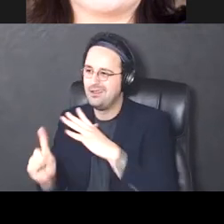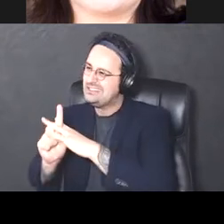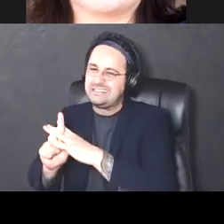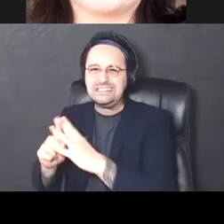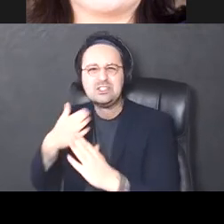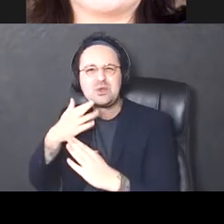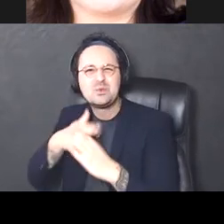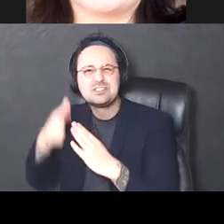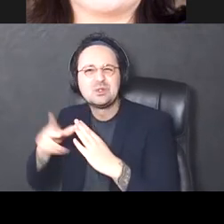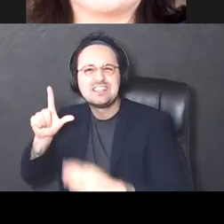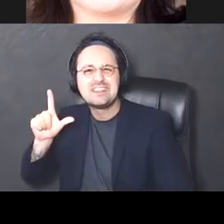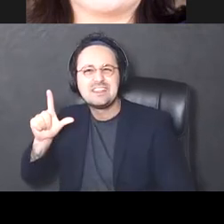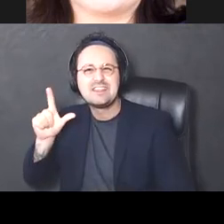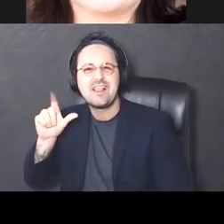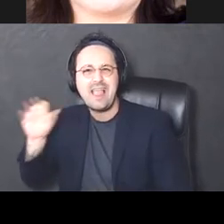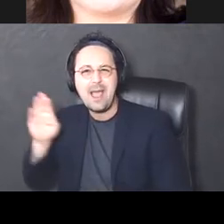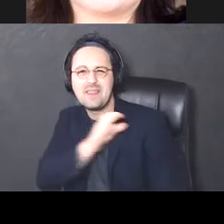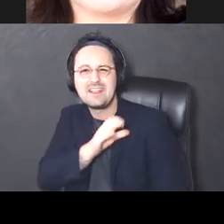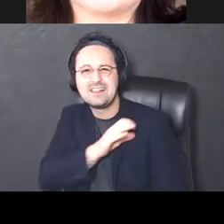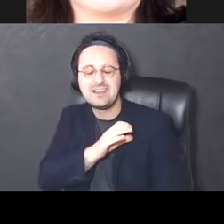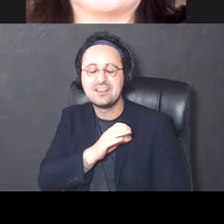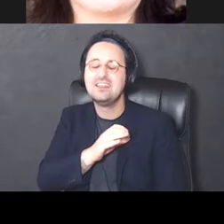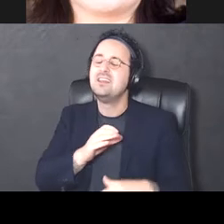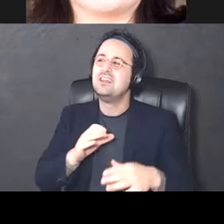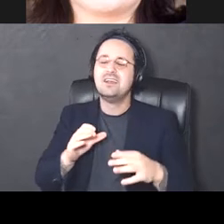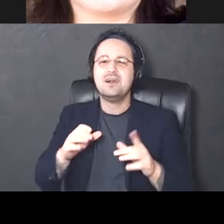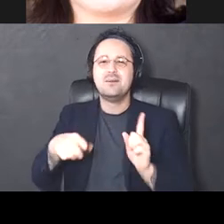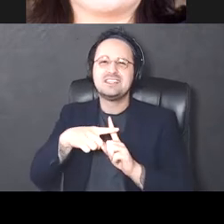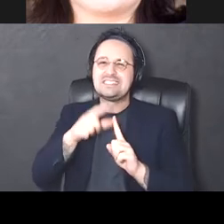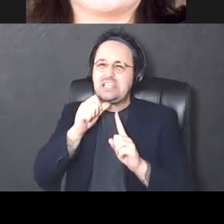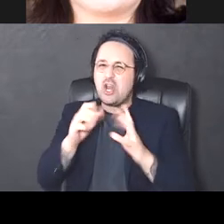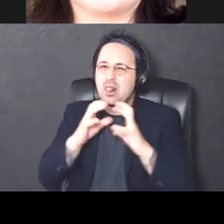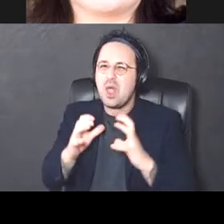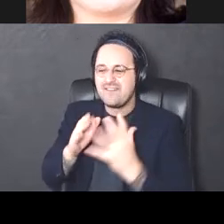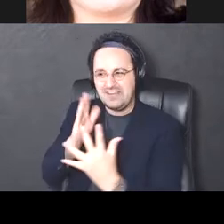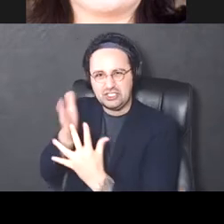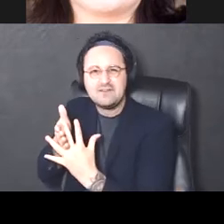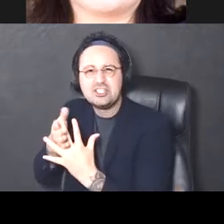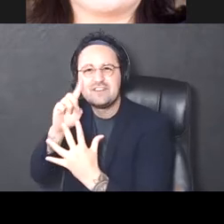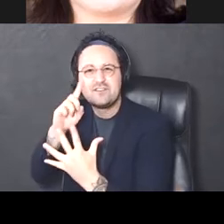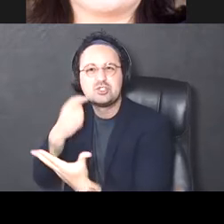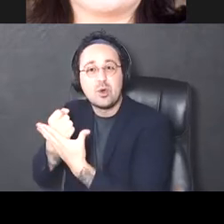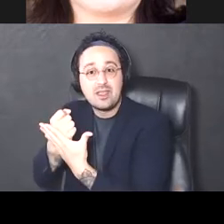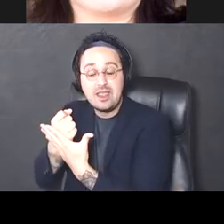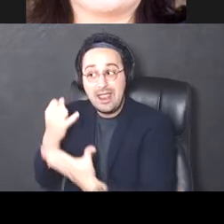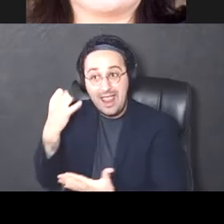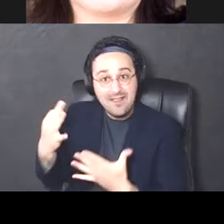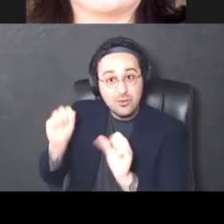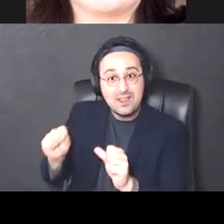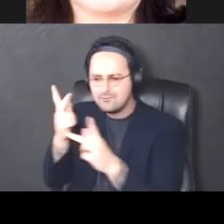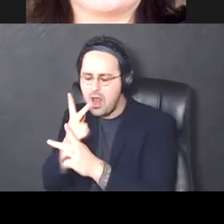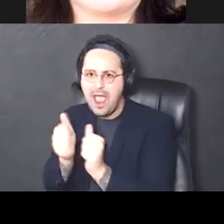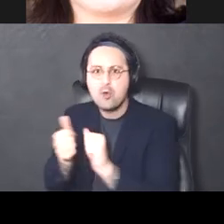and there's also very narrow windows for intervention, particularly with stroke. So if we can find ways to improve function or, um,